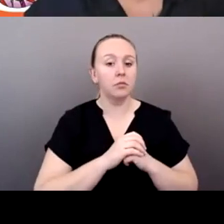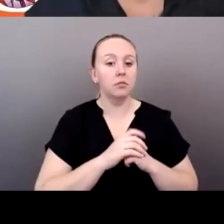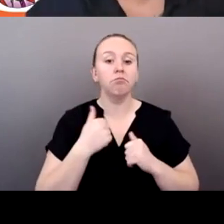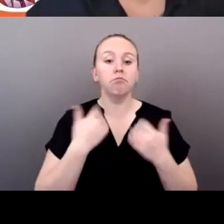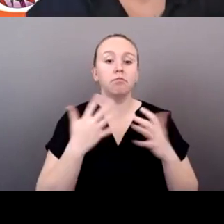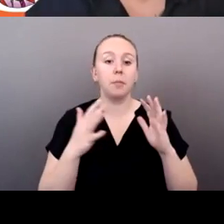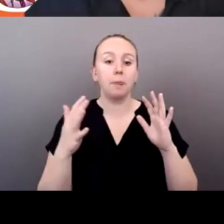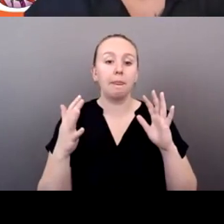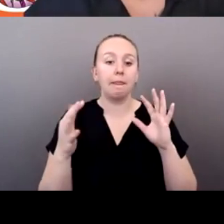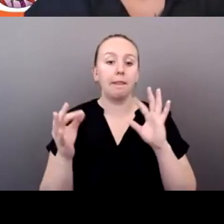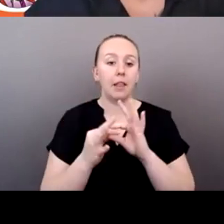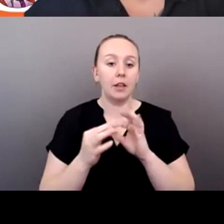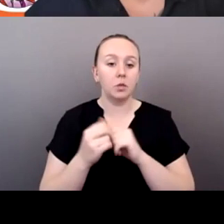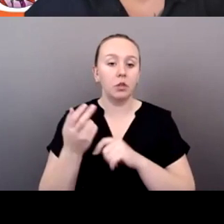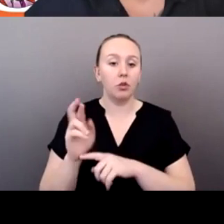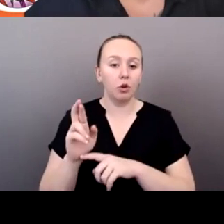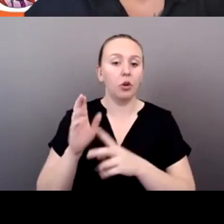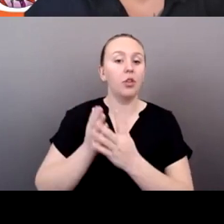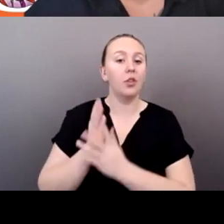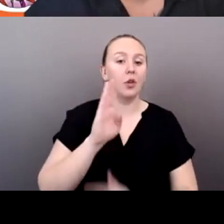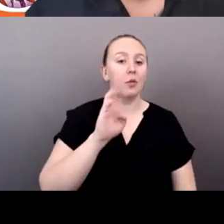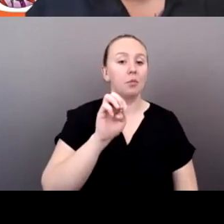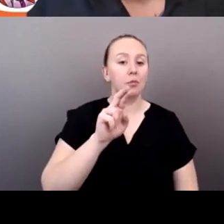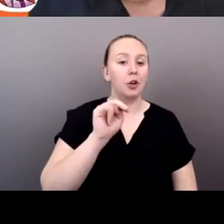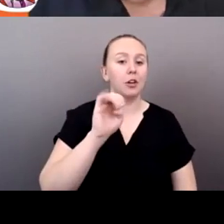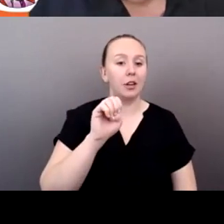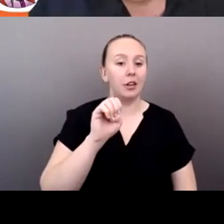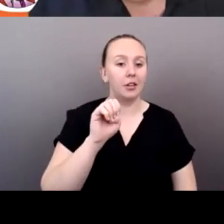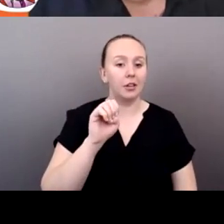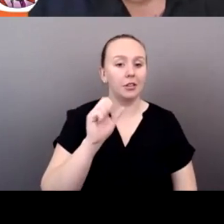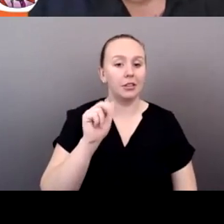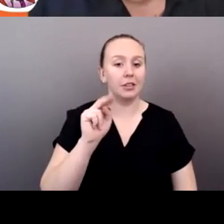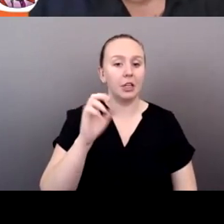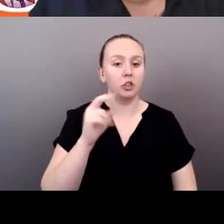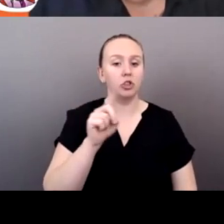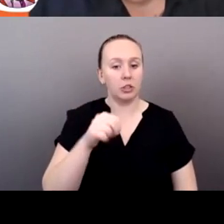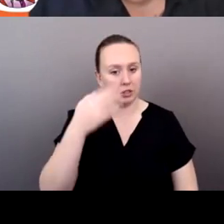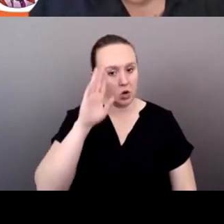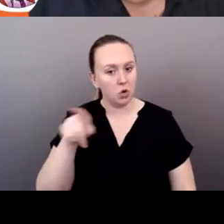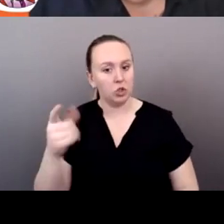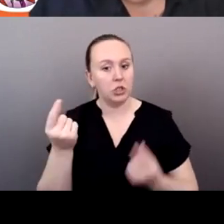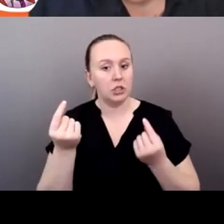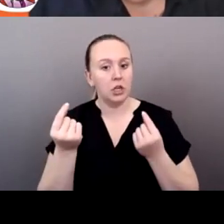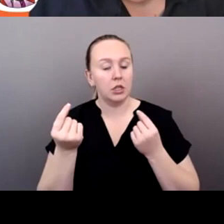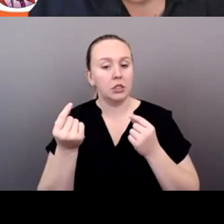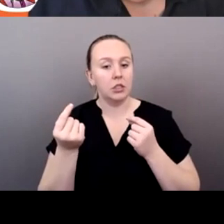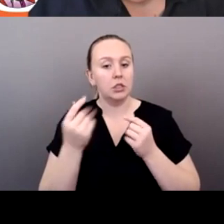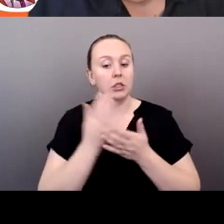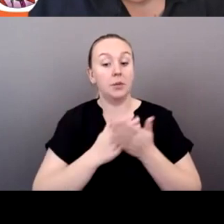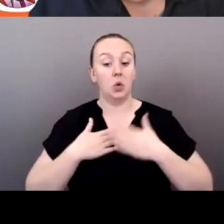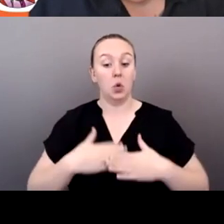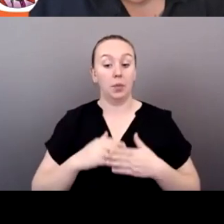with her through Brody Sanchez. So I know that she does some human trafficking training. I'm just not quite sure